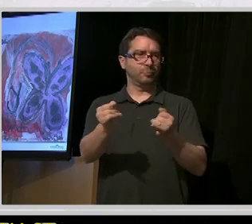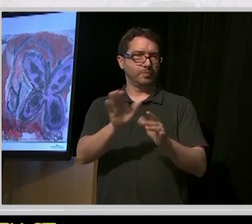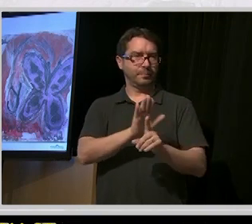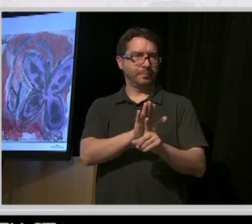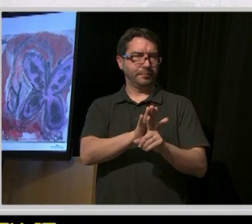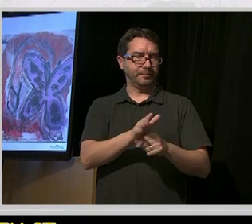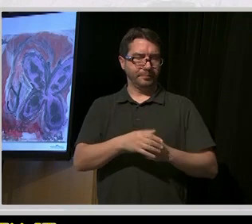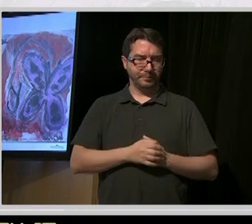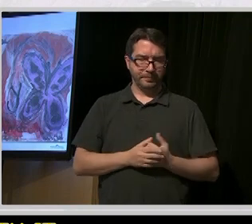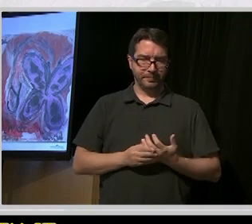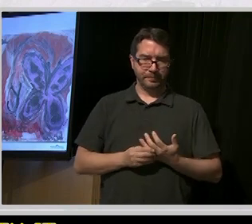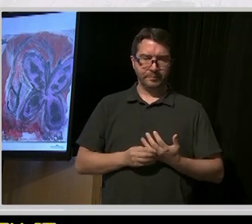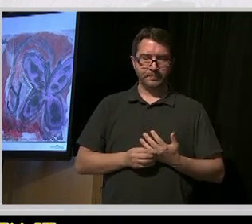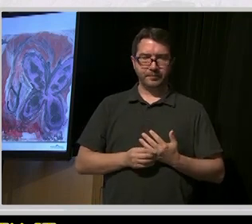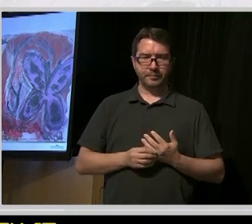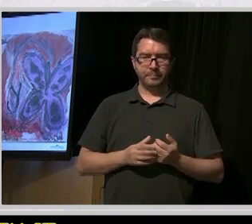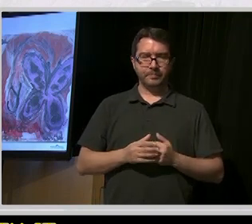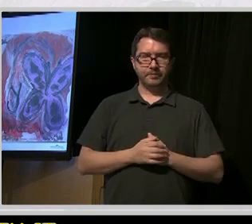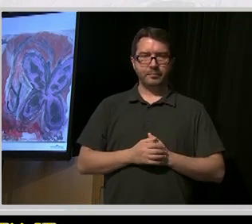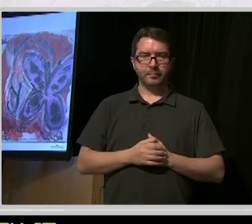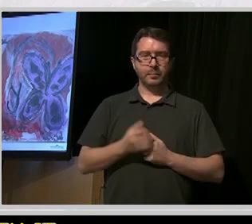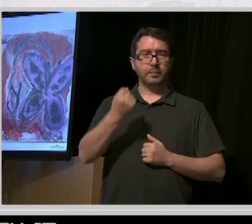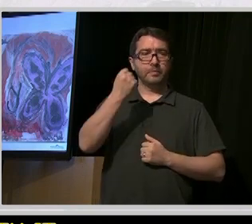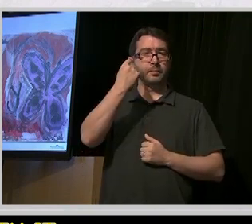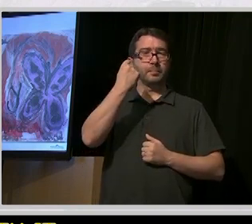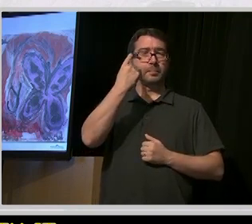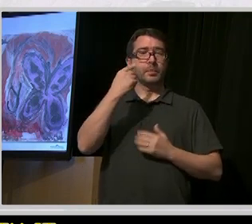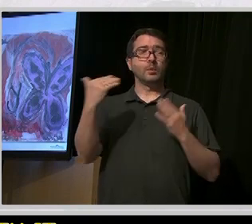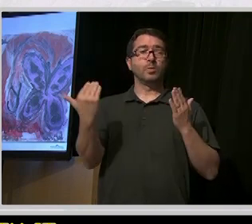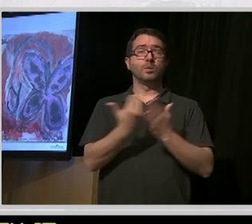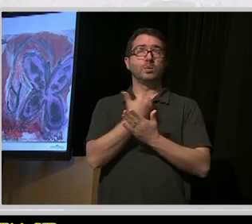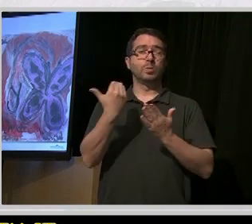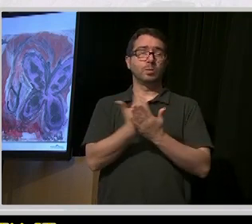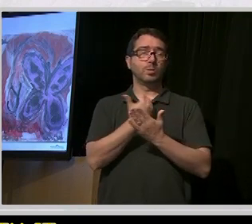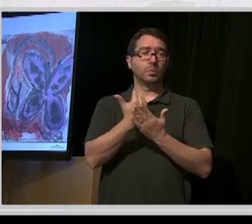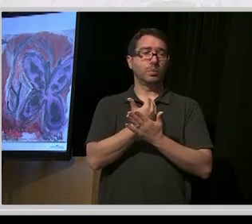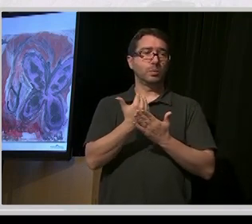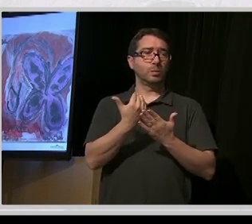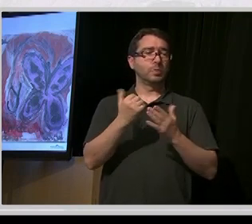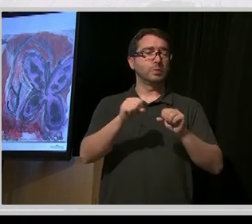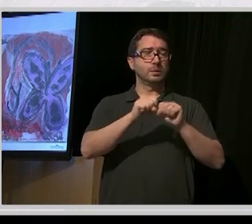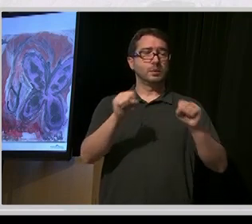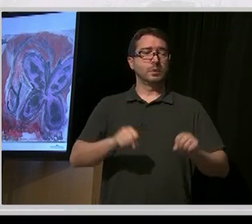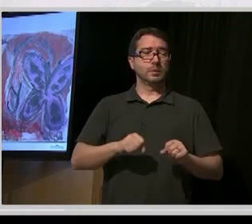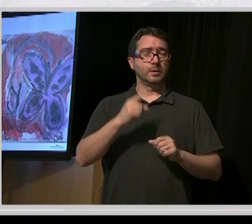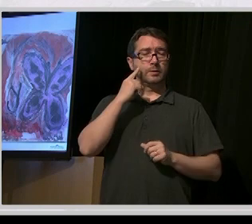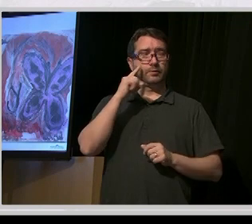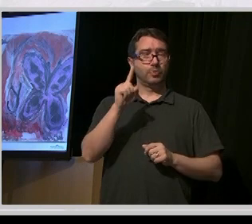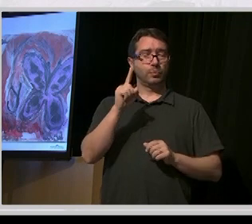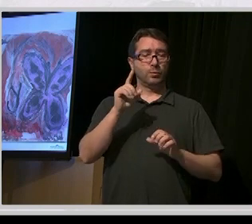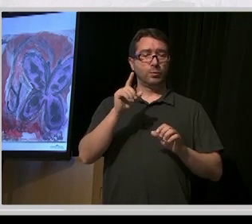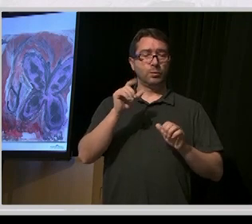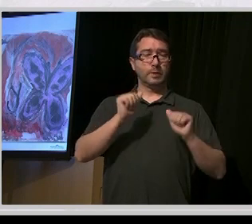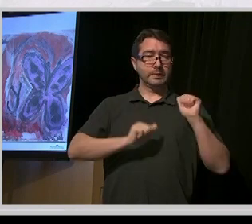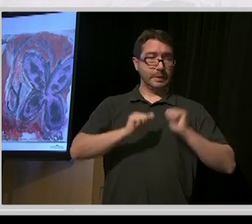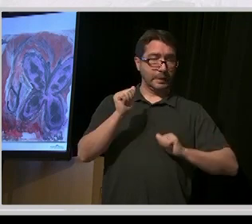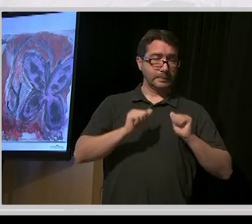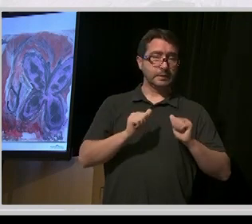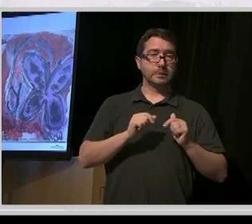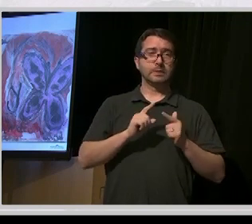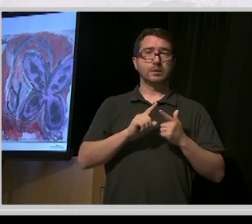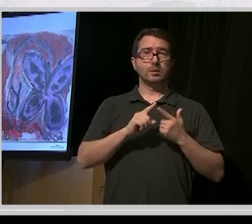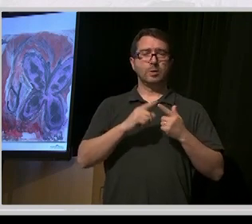The new system for assessment and assigning or figuring out